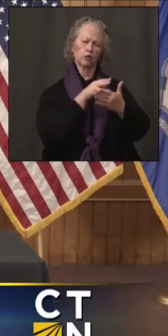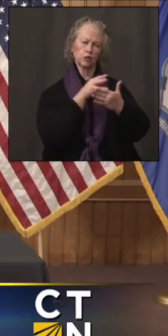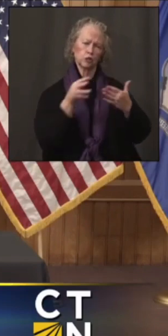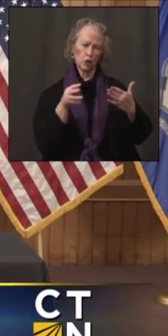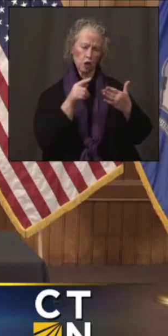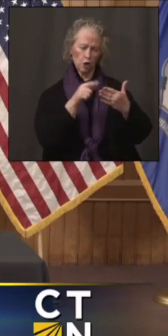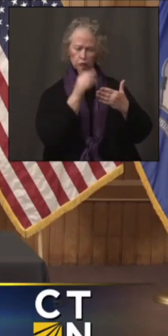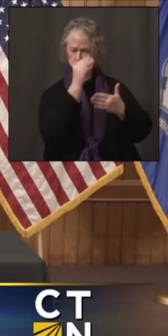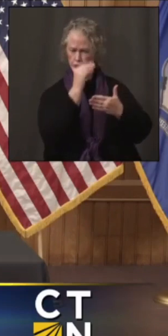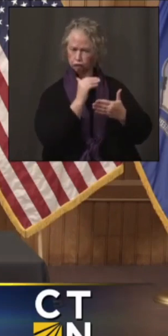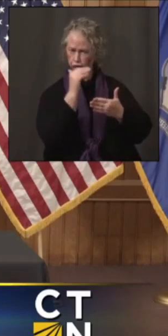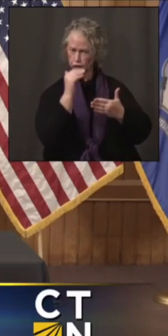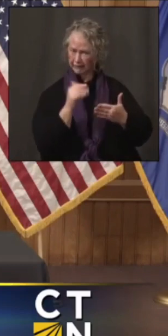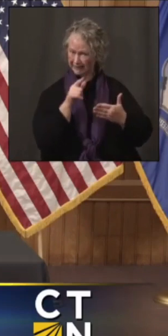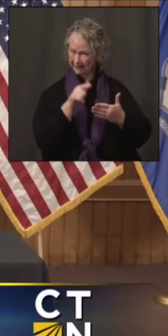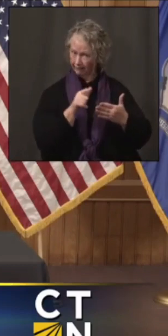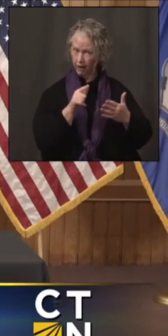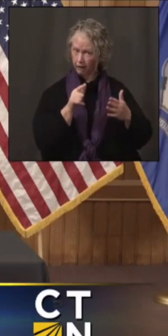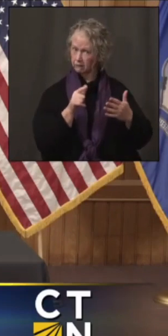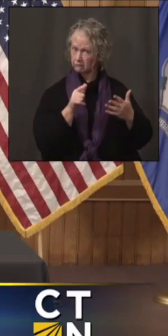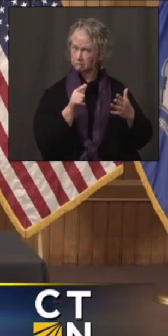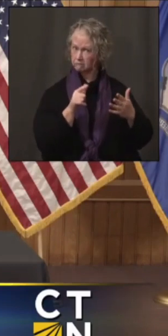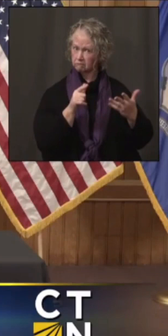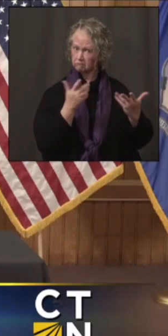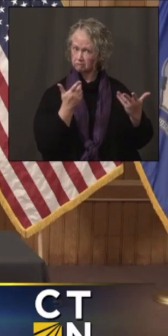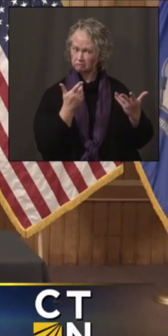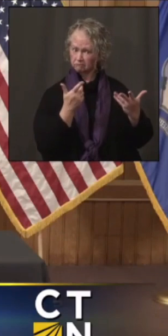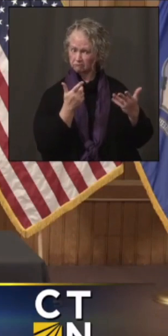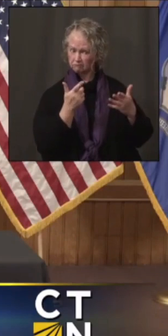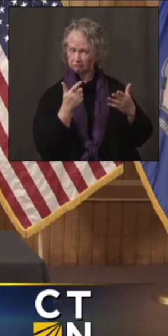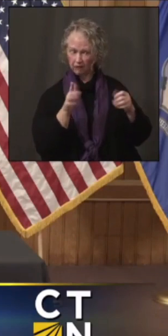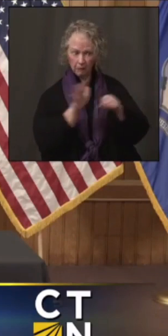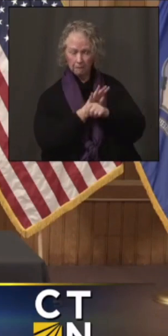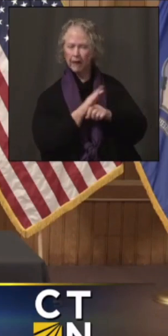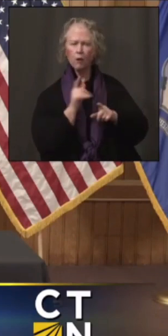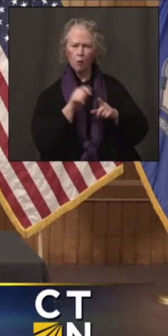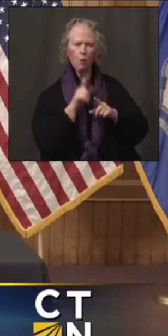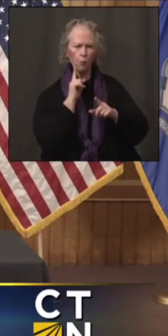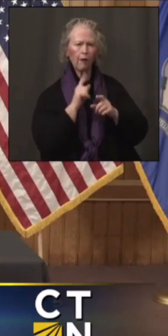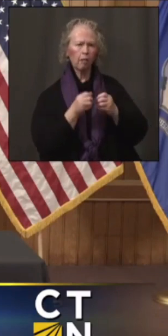list right now? Or can we still expand that to other groups?